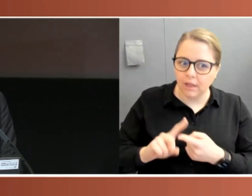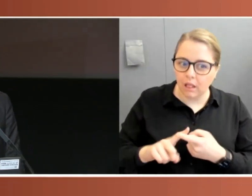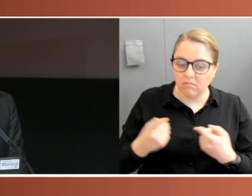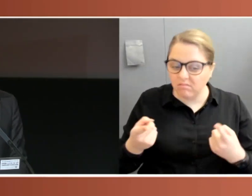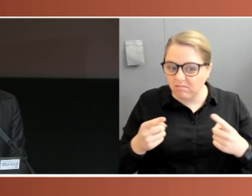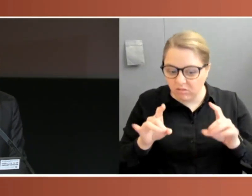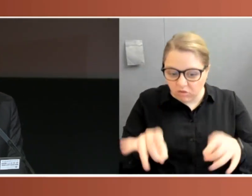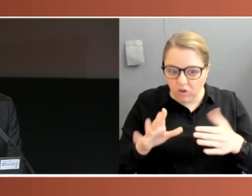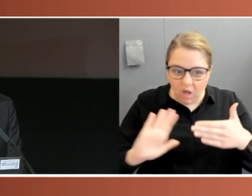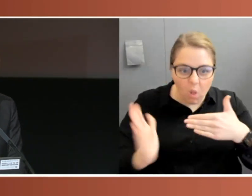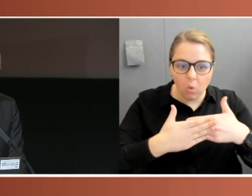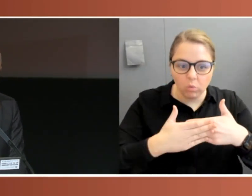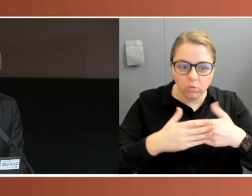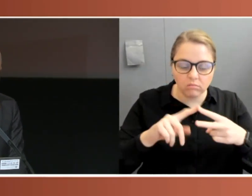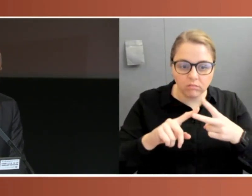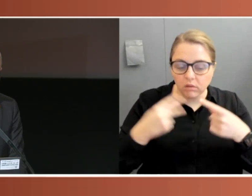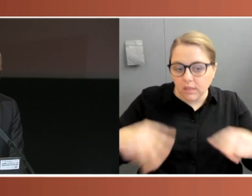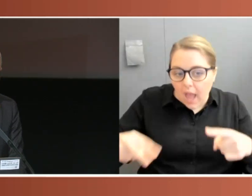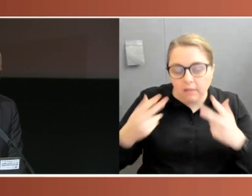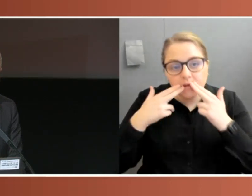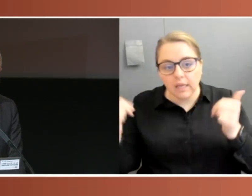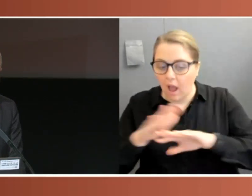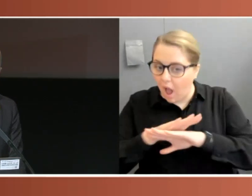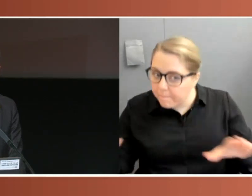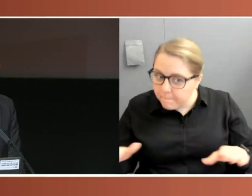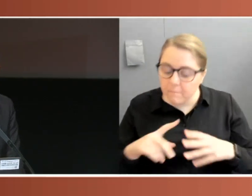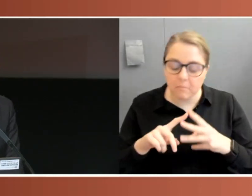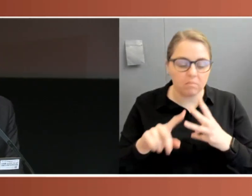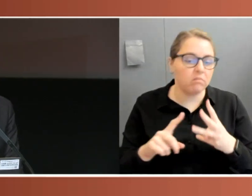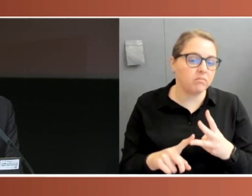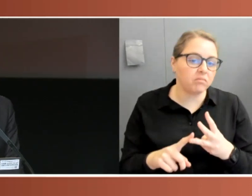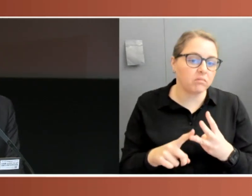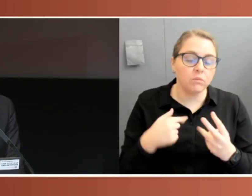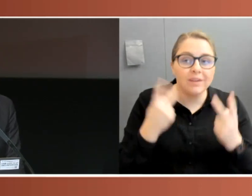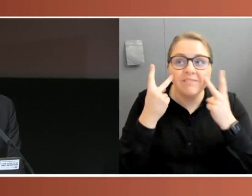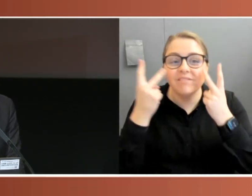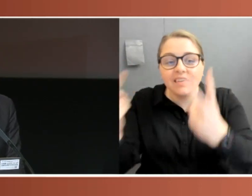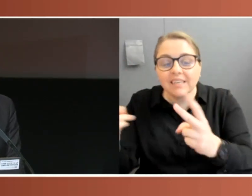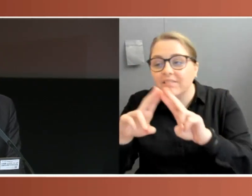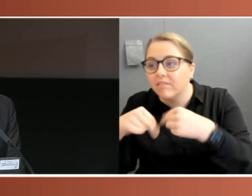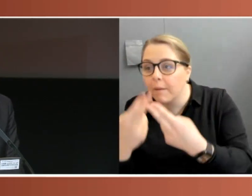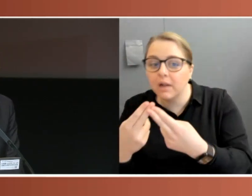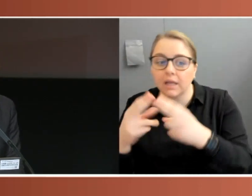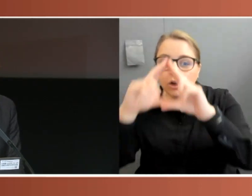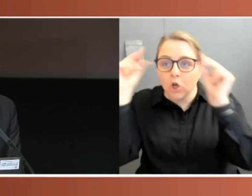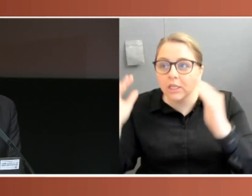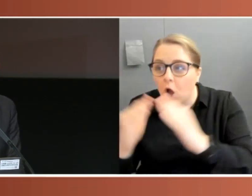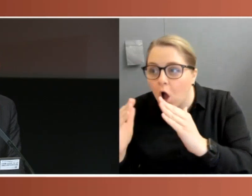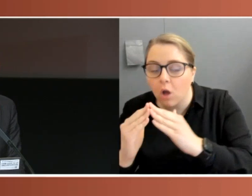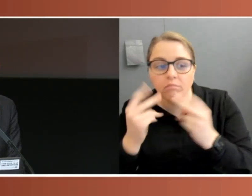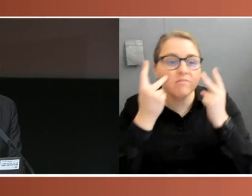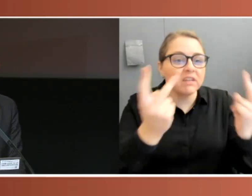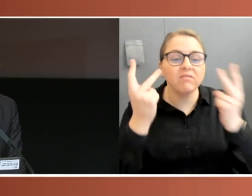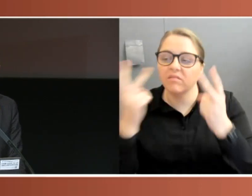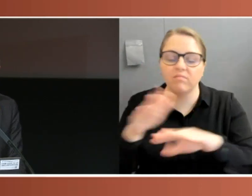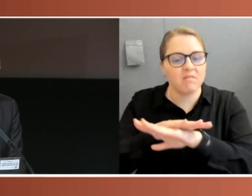and singing were prohibited. We were prevented from visiting loved ones in aged care homes. Many people across Australia were restricted